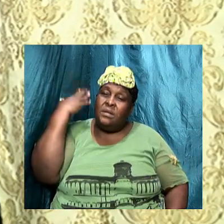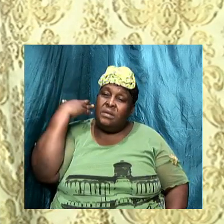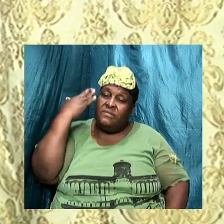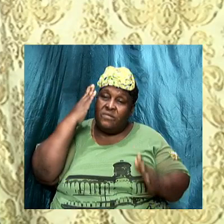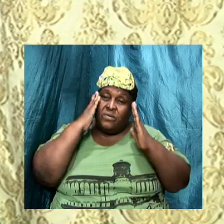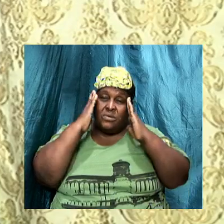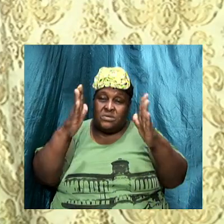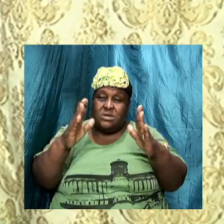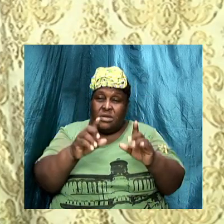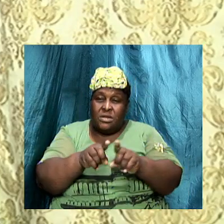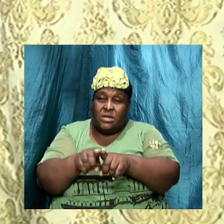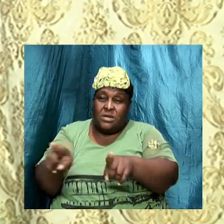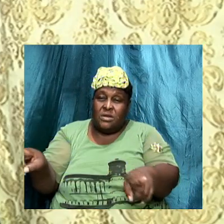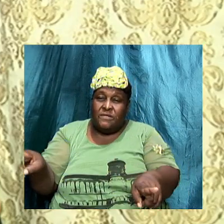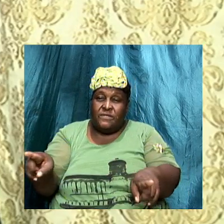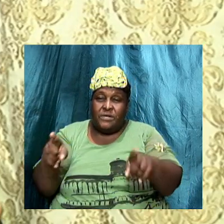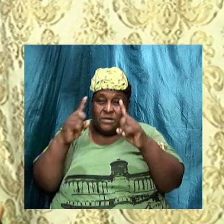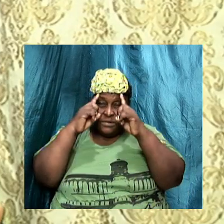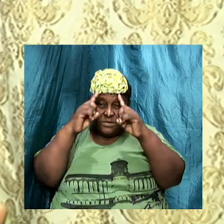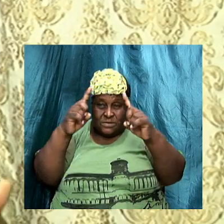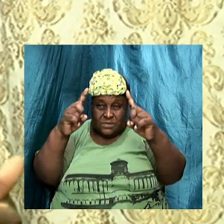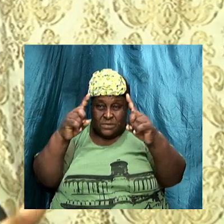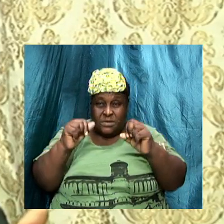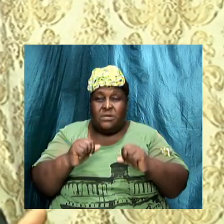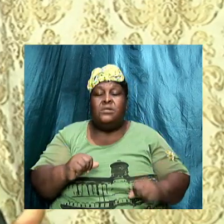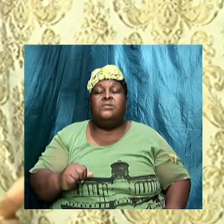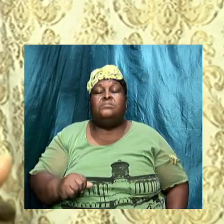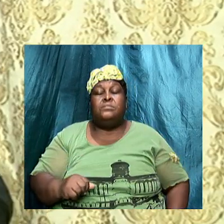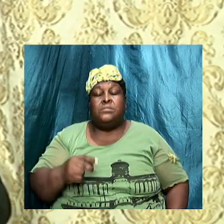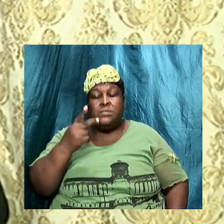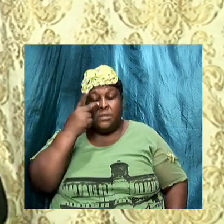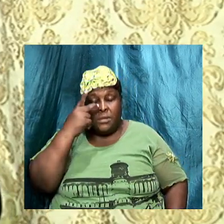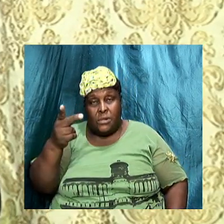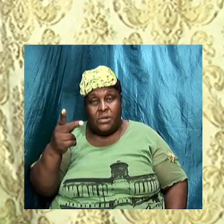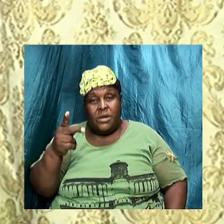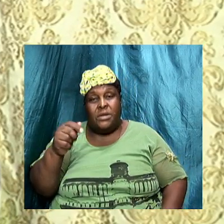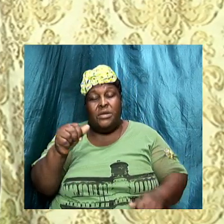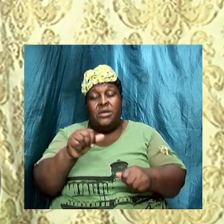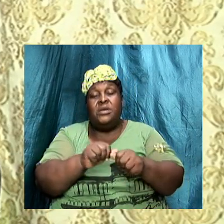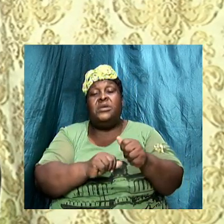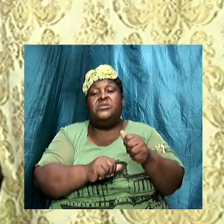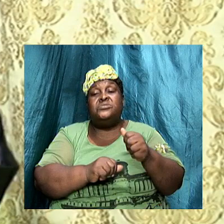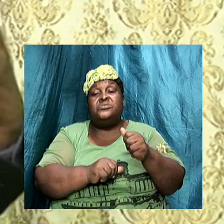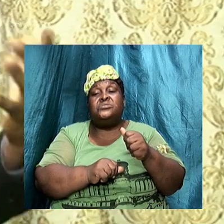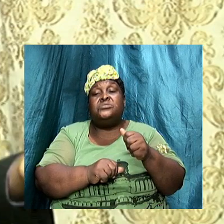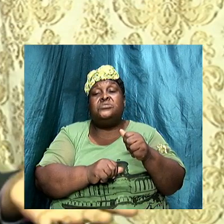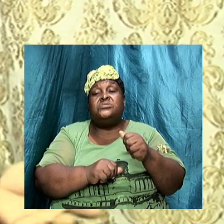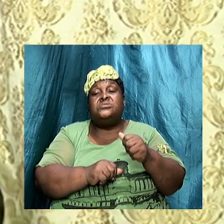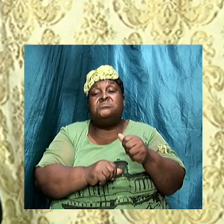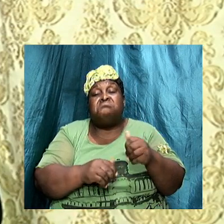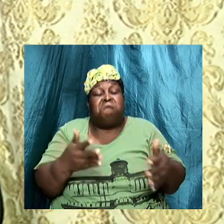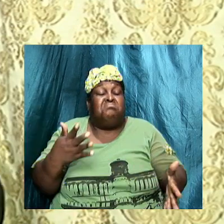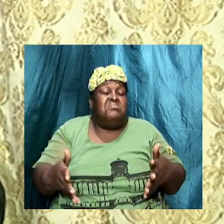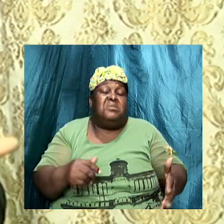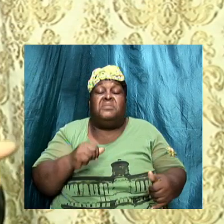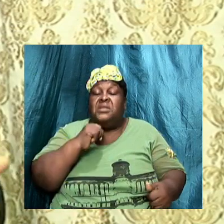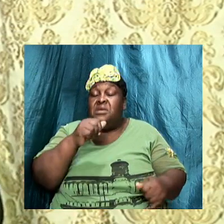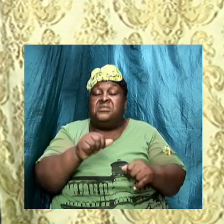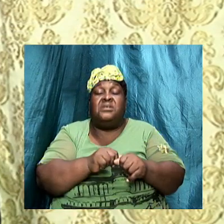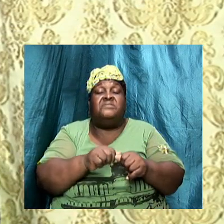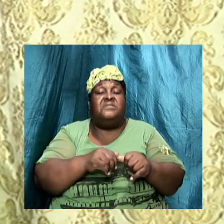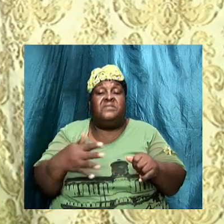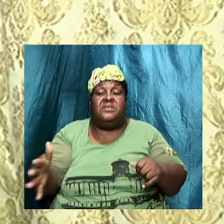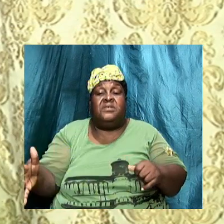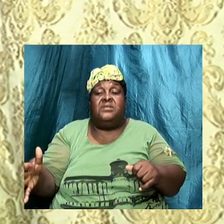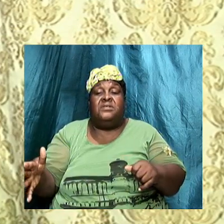and we want to look at each probably not in the entirety because that will take